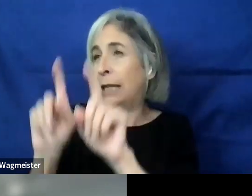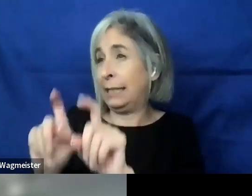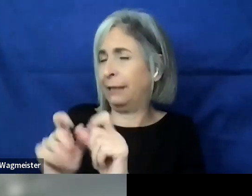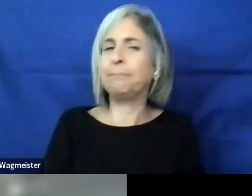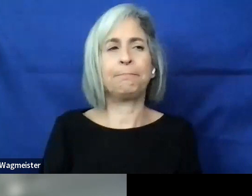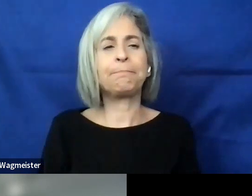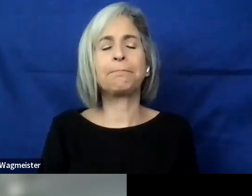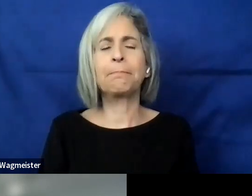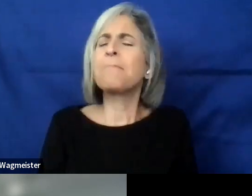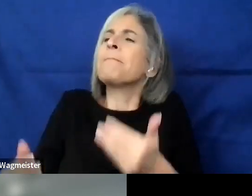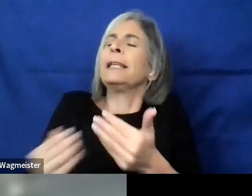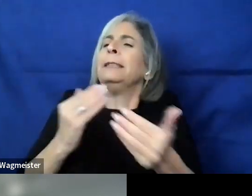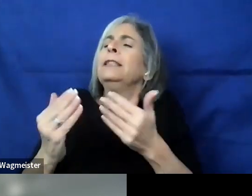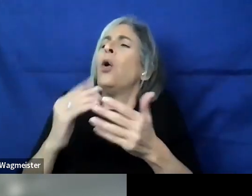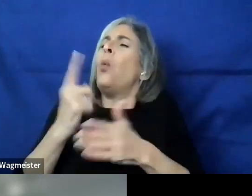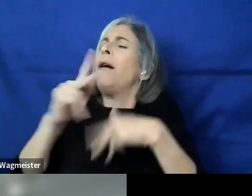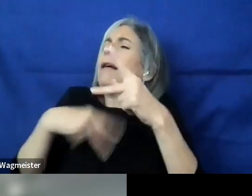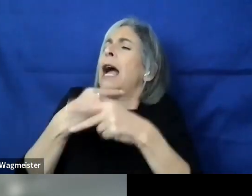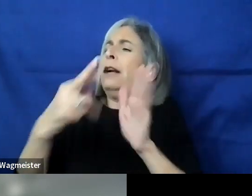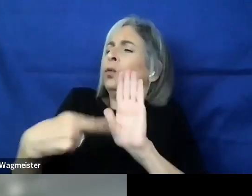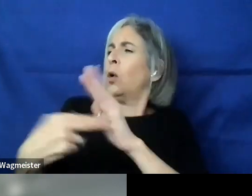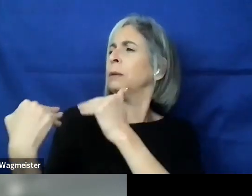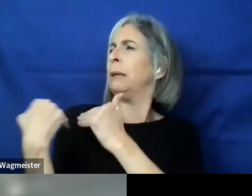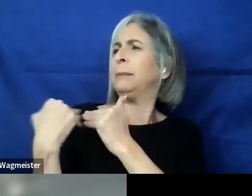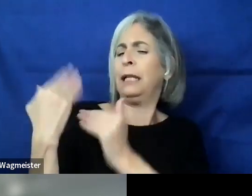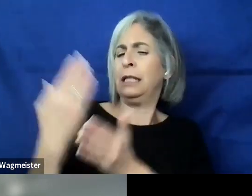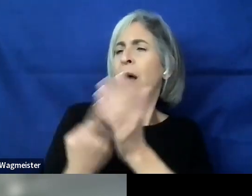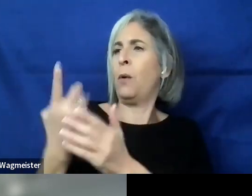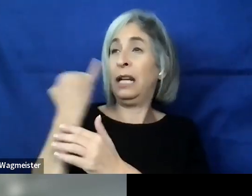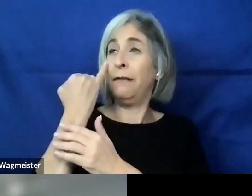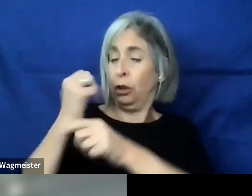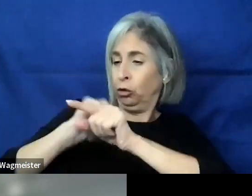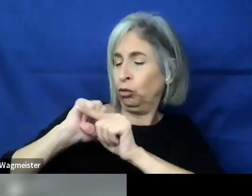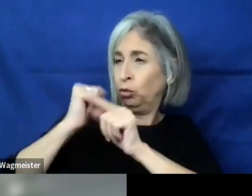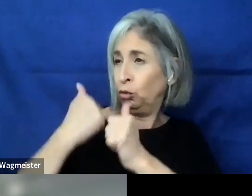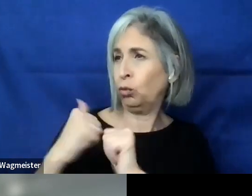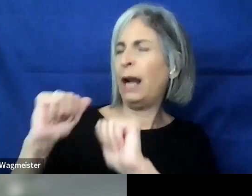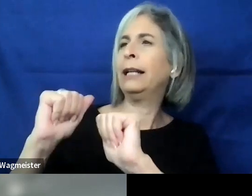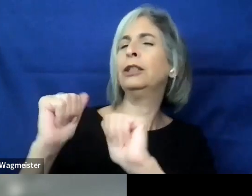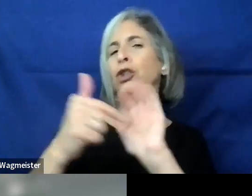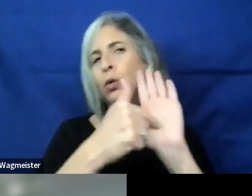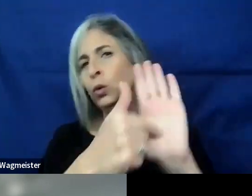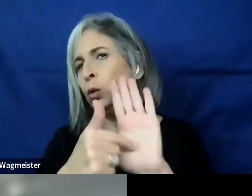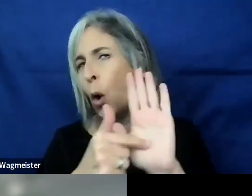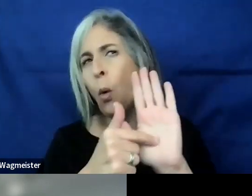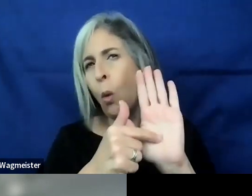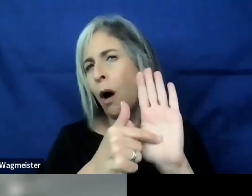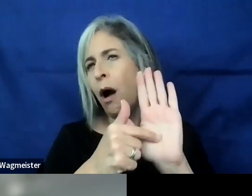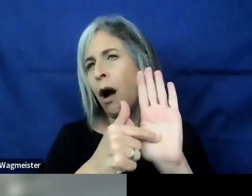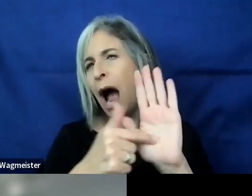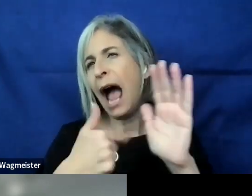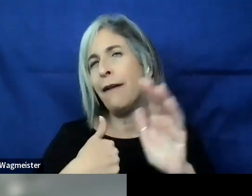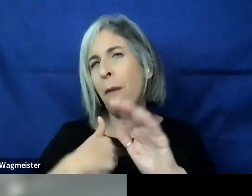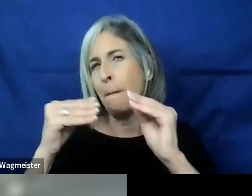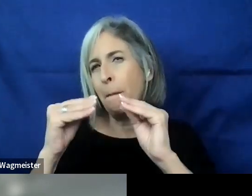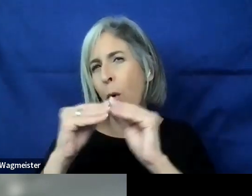So what kind of roles or responsibilities do you think somebody, if they're trying to illustrate that they've got more than